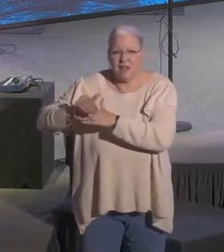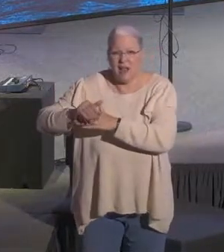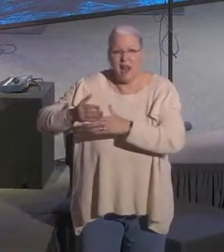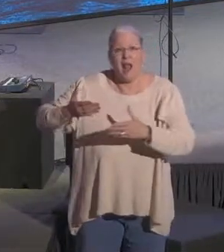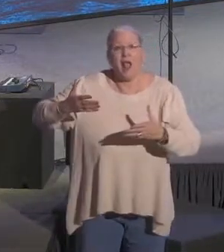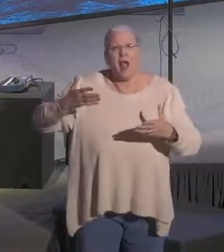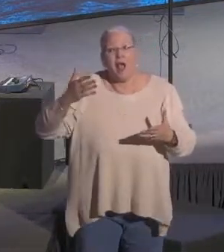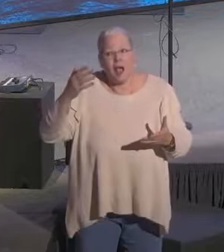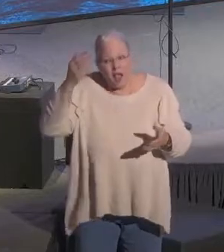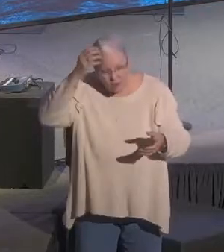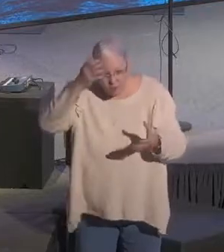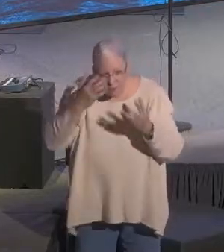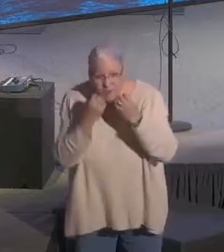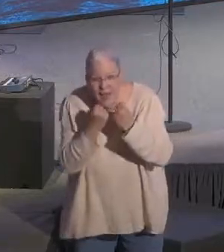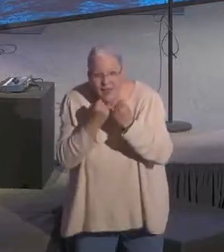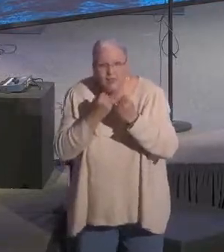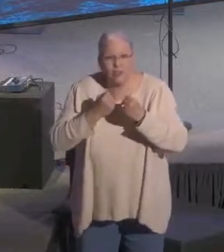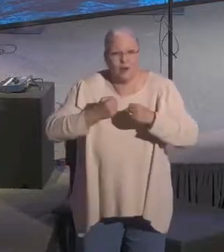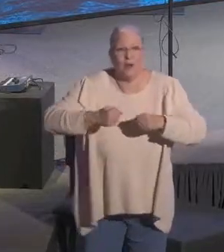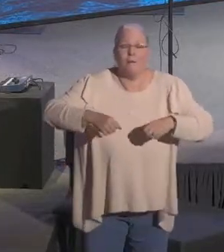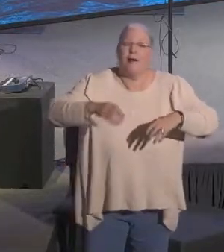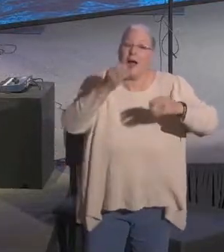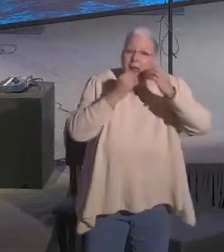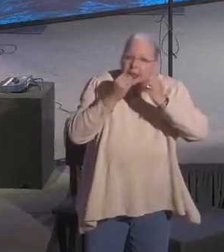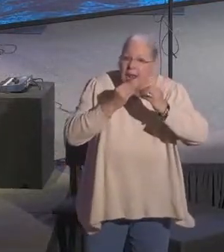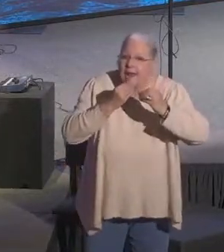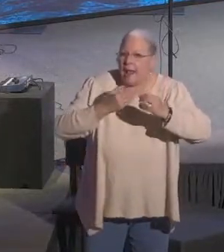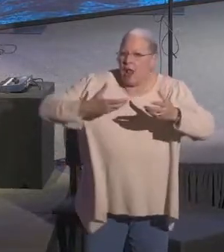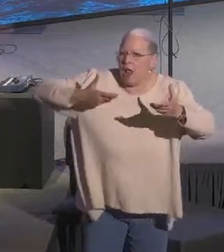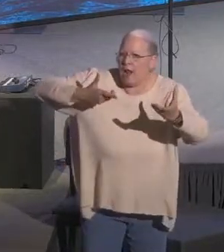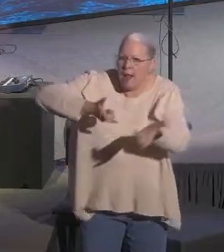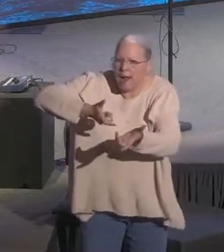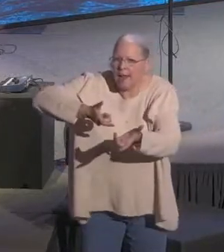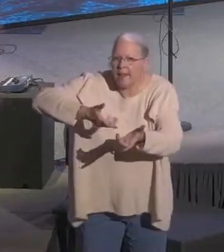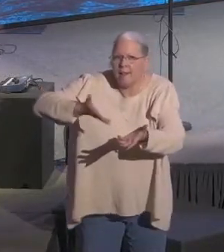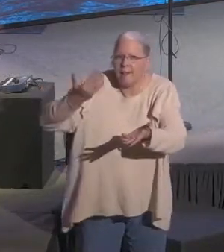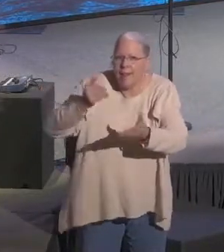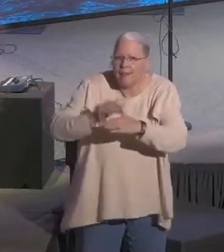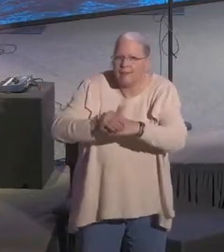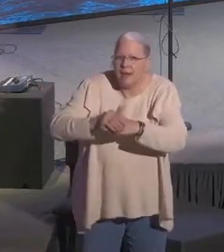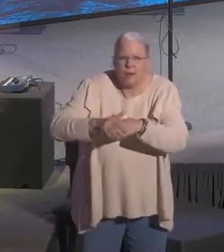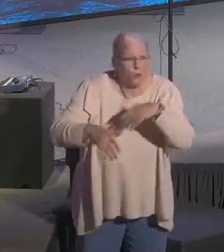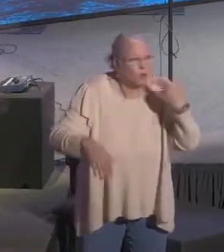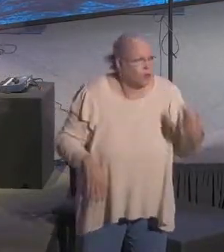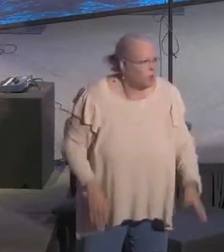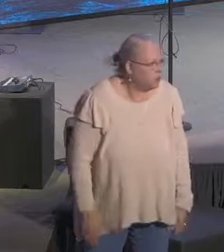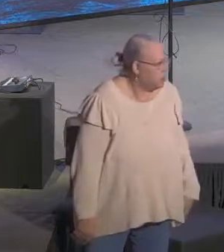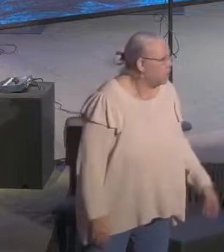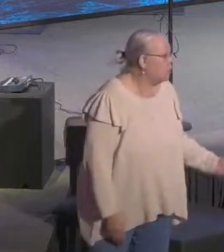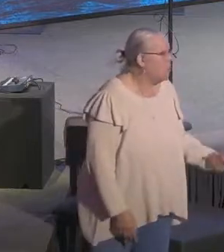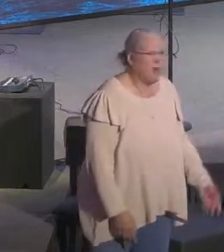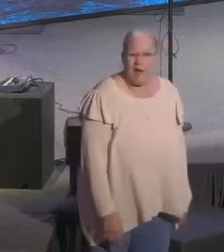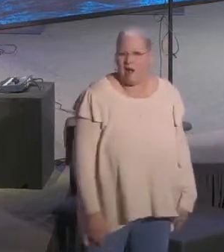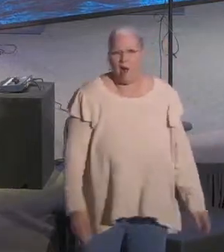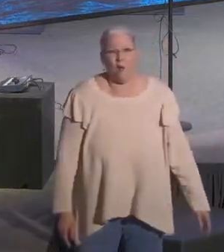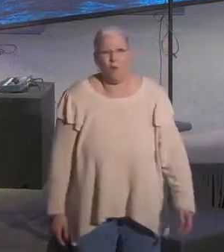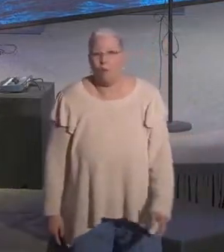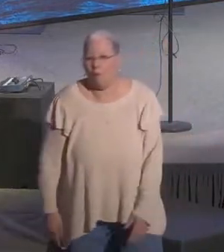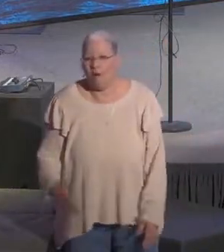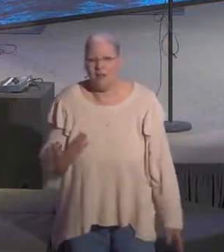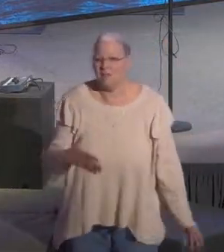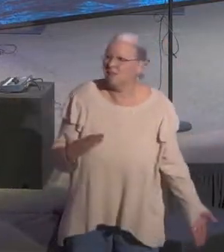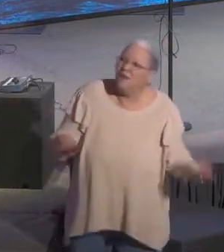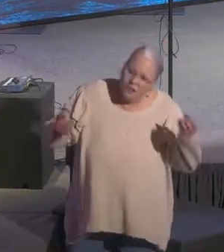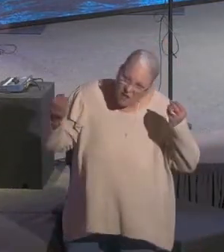and eating. There's a whole lot of eating that went on in this room last night. mean, you wouldn't believe the amount of, wow,